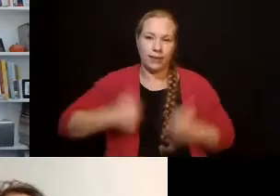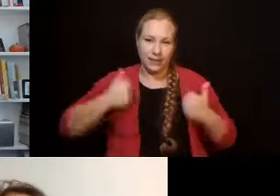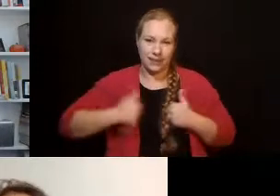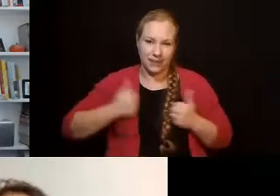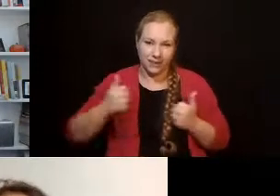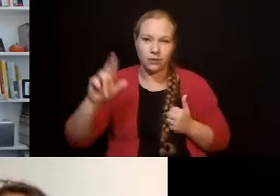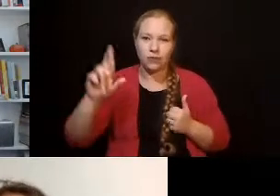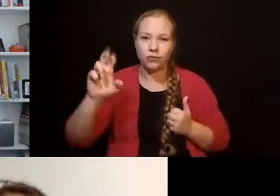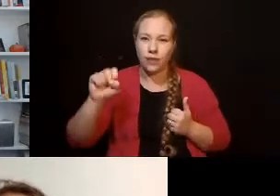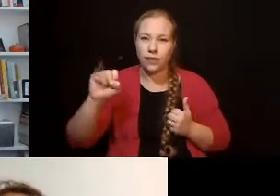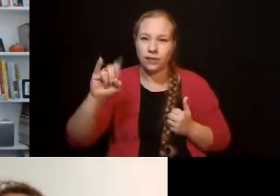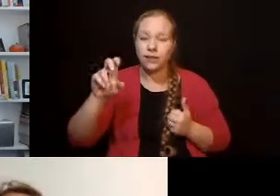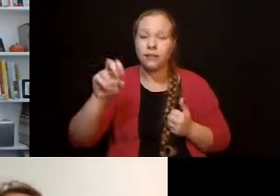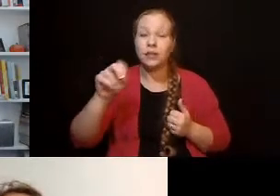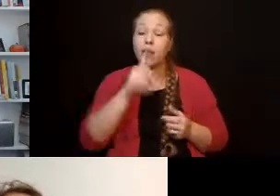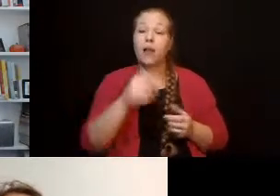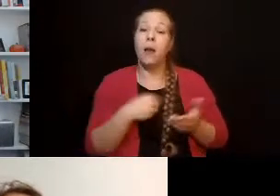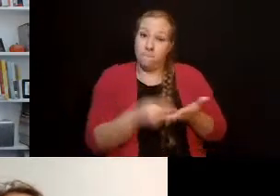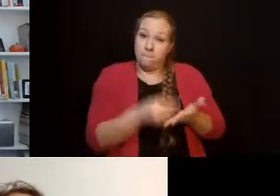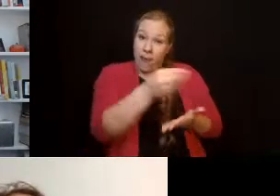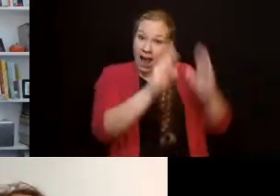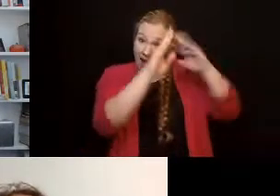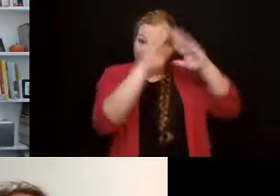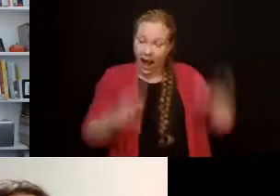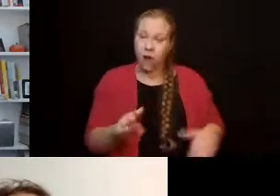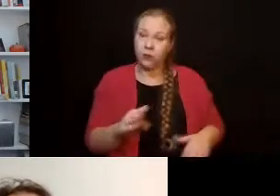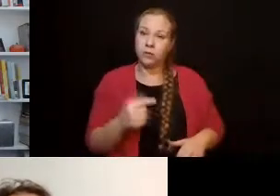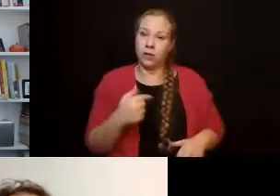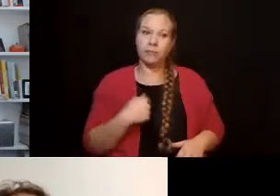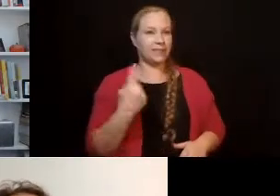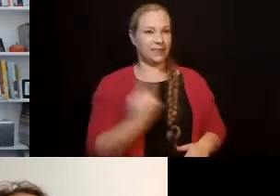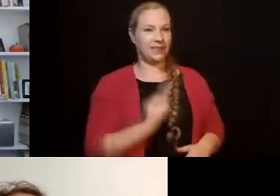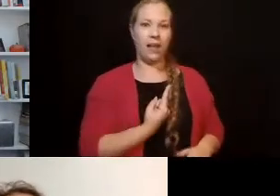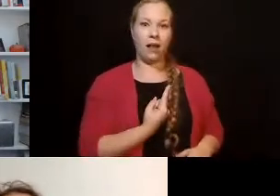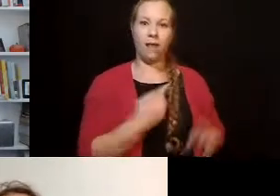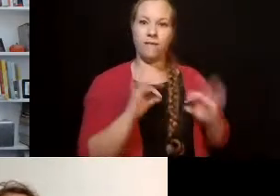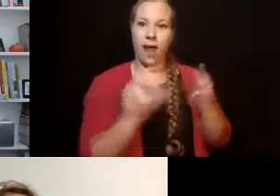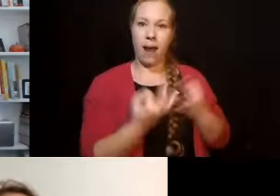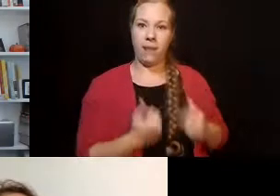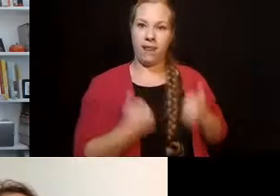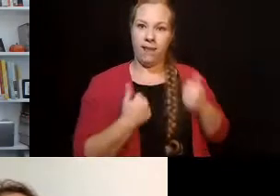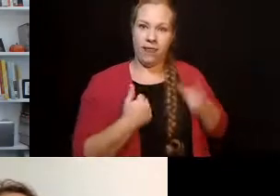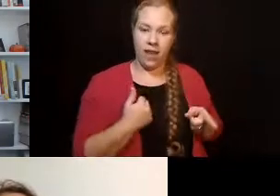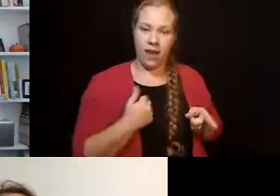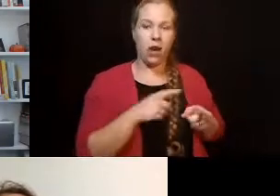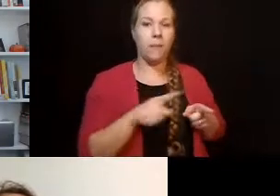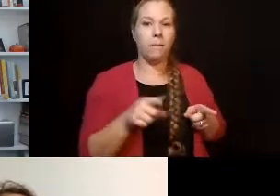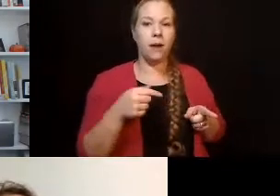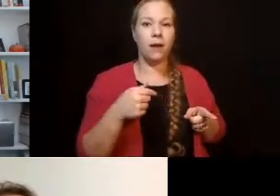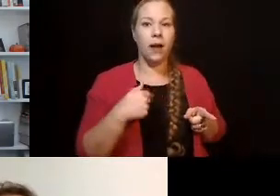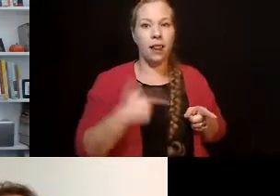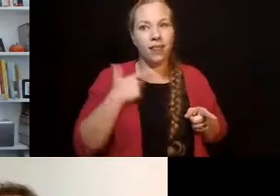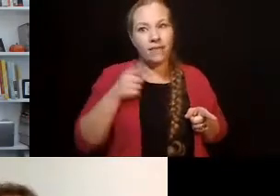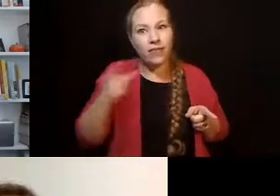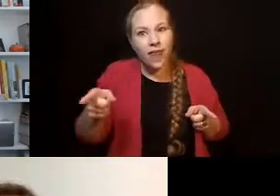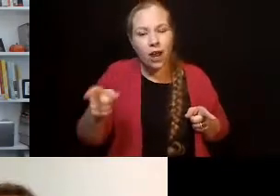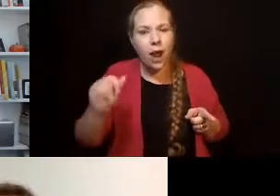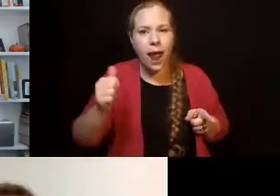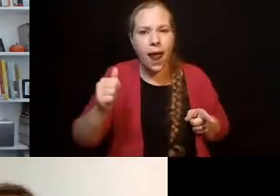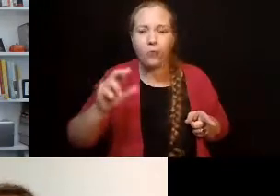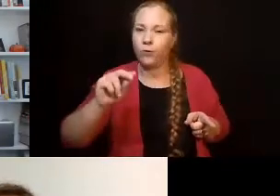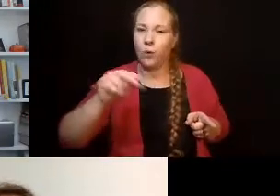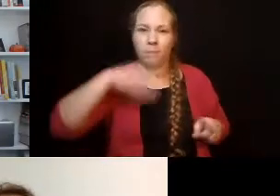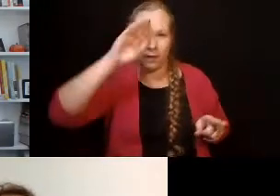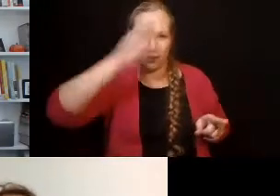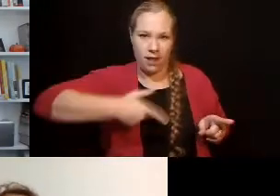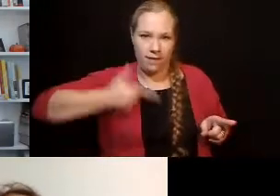to buy another place. So Jesse could live in one place and I could live just, you know, like I said, half a